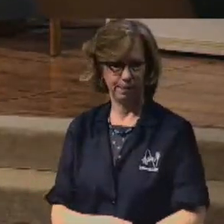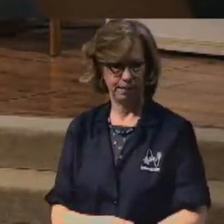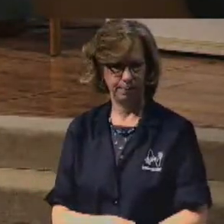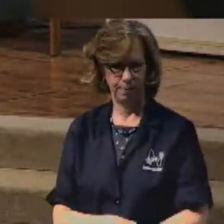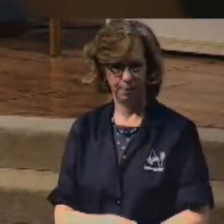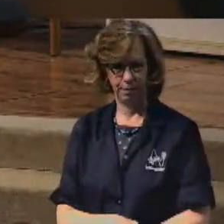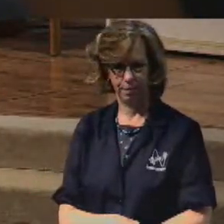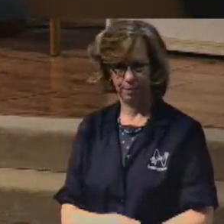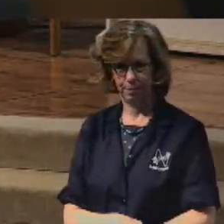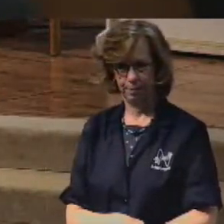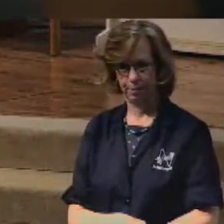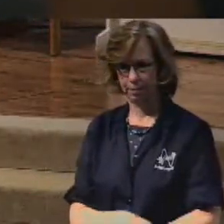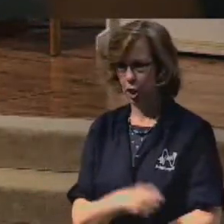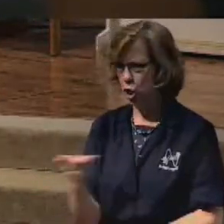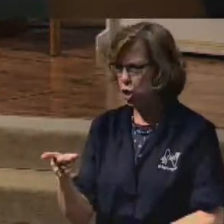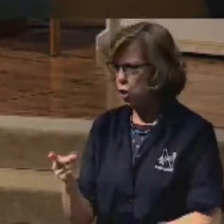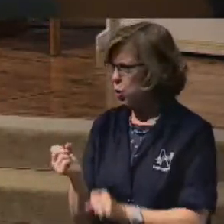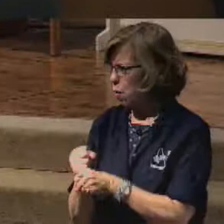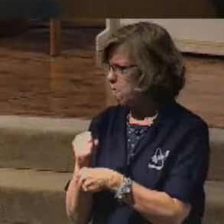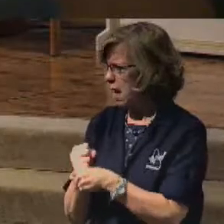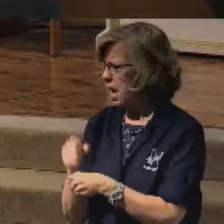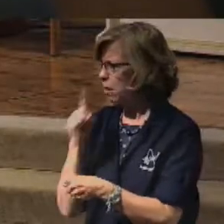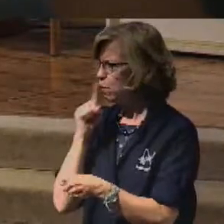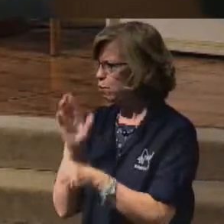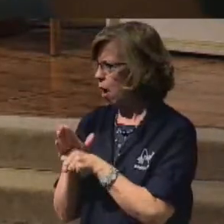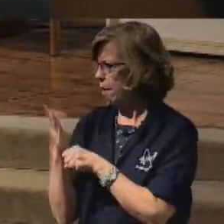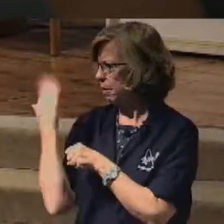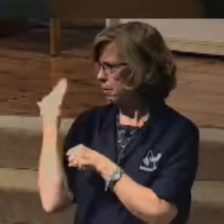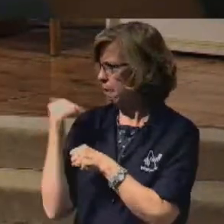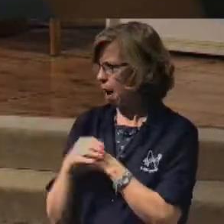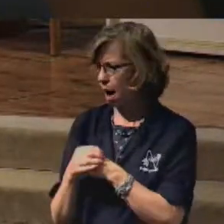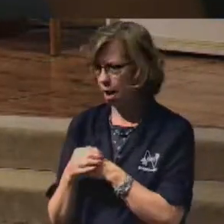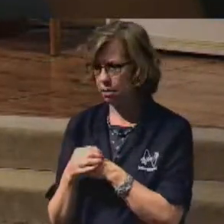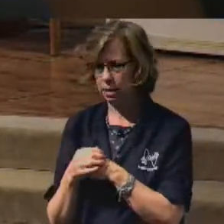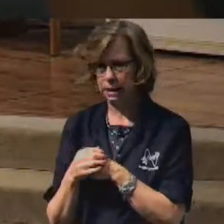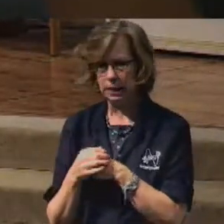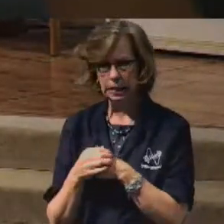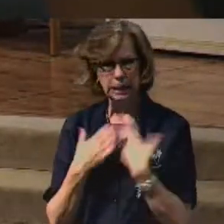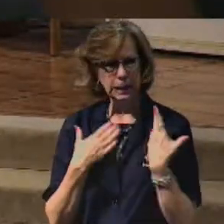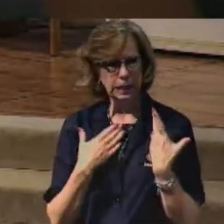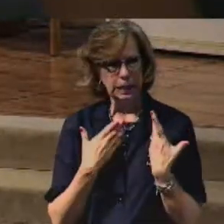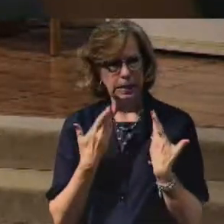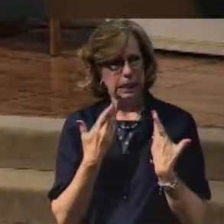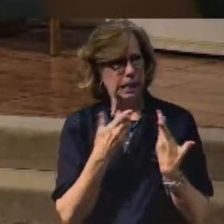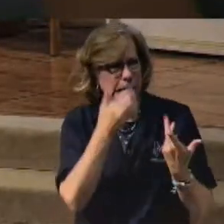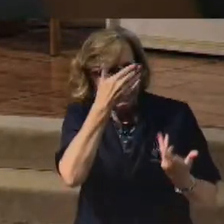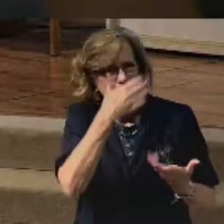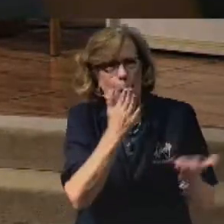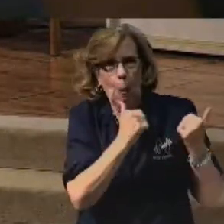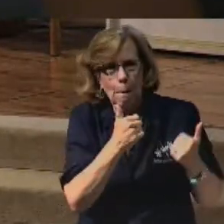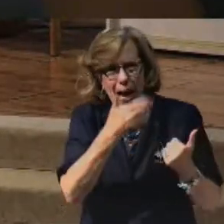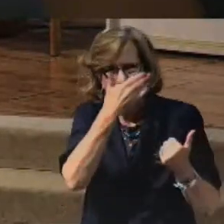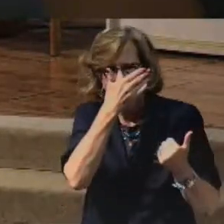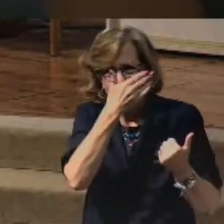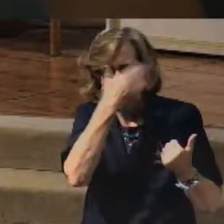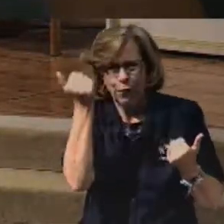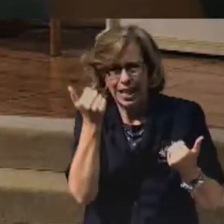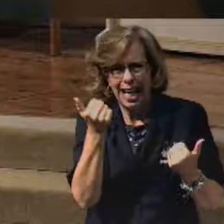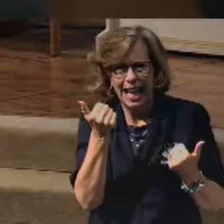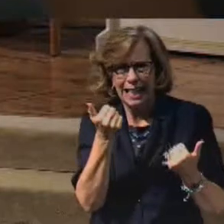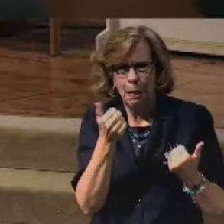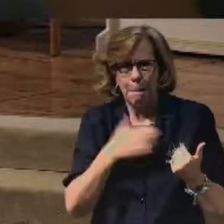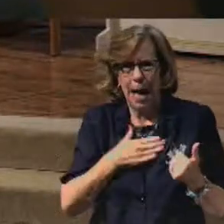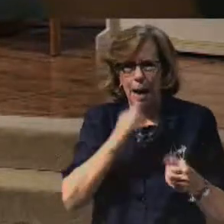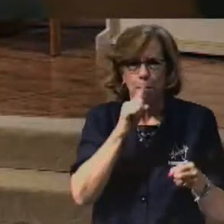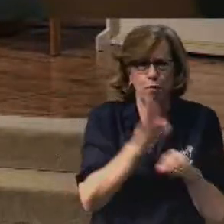have you ever made promises to people and you fear that you will forget them? Of all the things I've lost, I miss my mind the most.